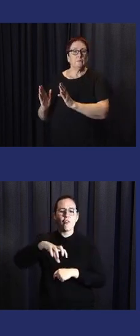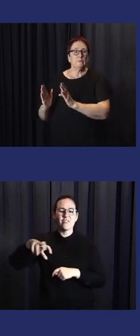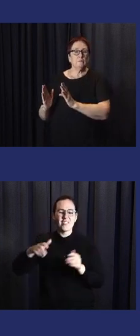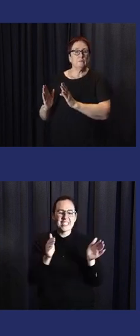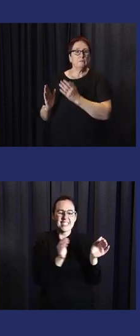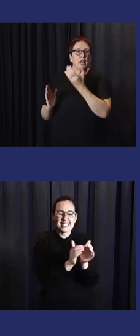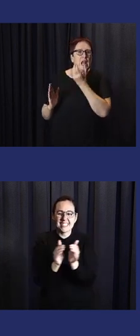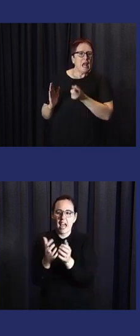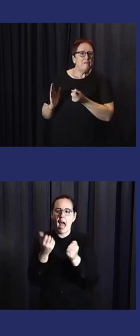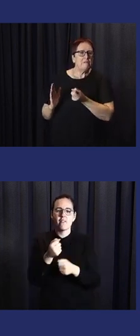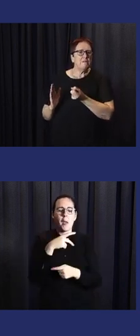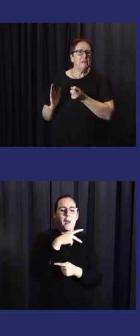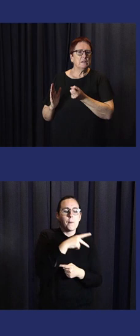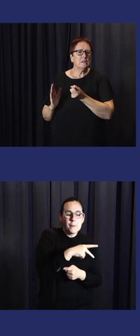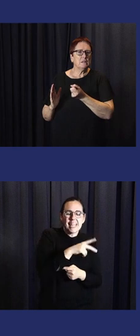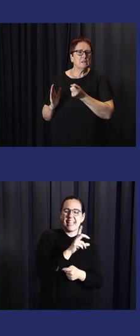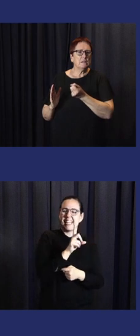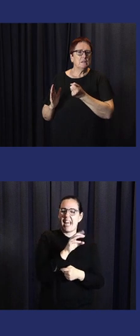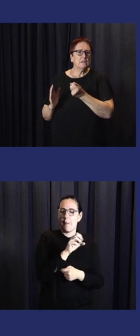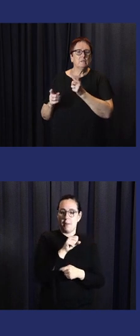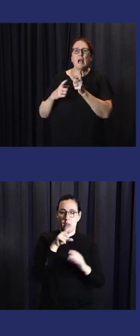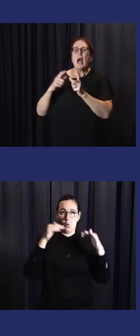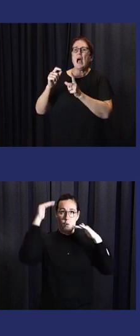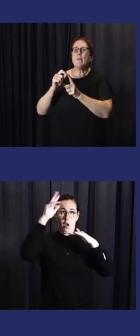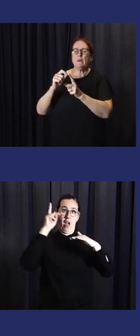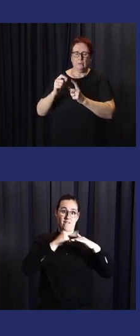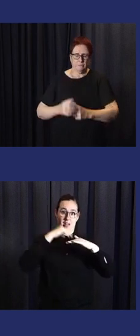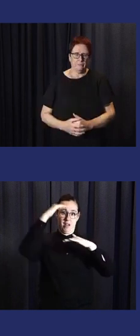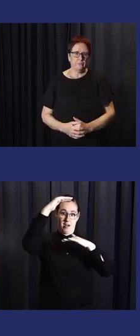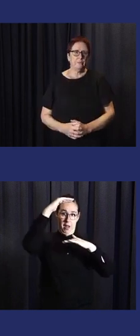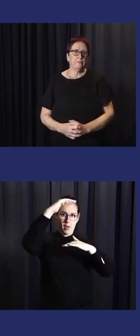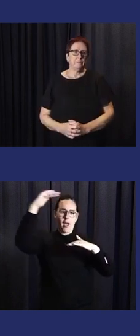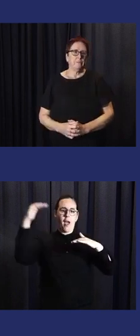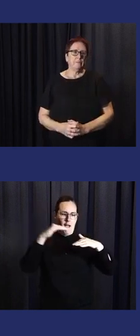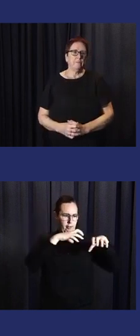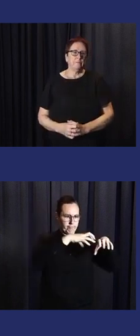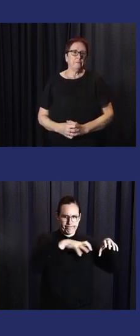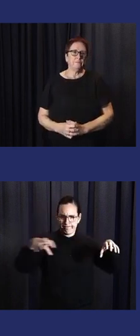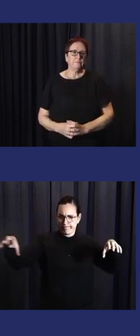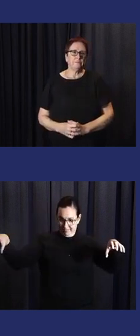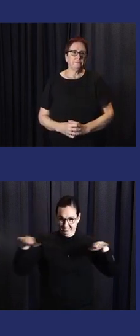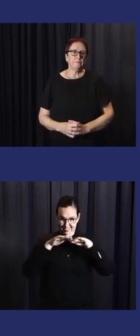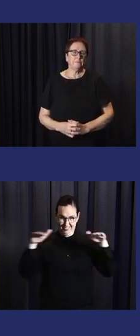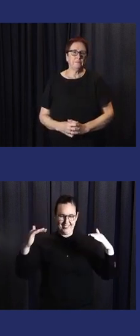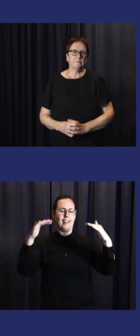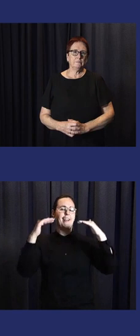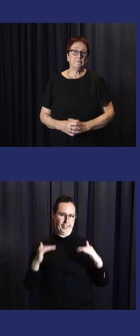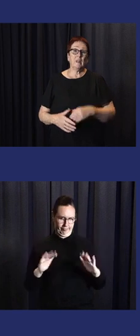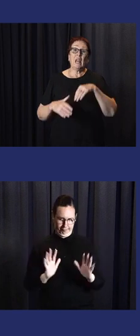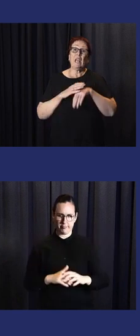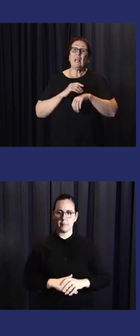It means the local data. And also, at the commune, we have a base app.